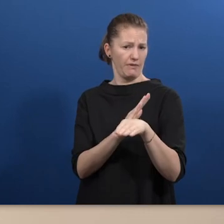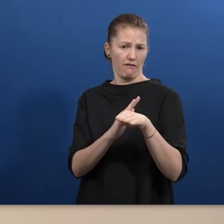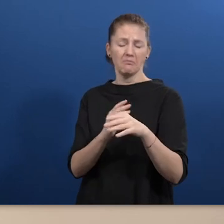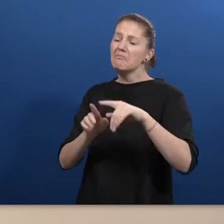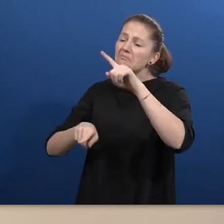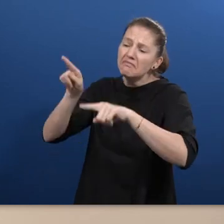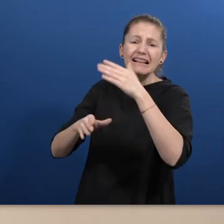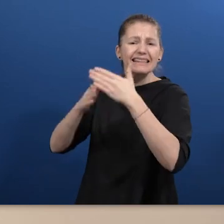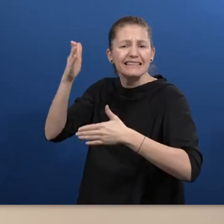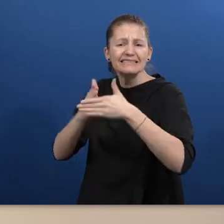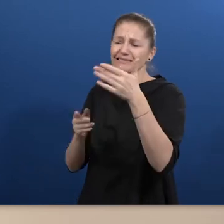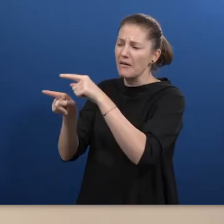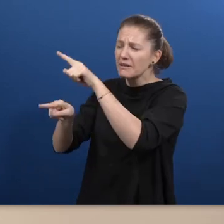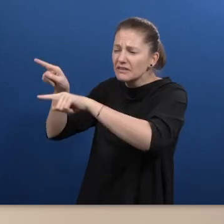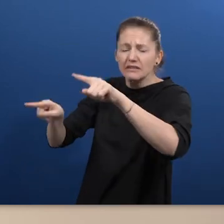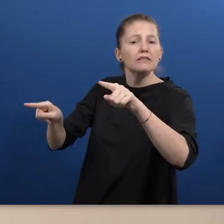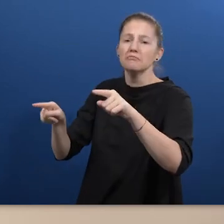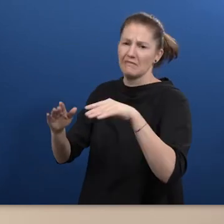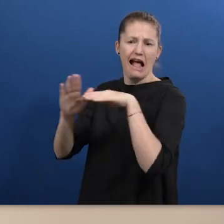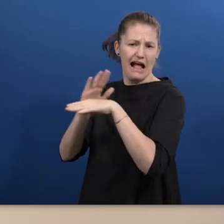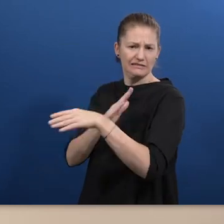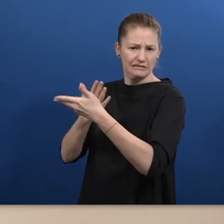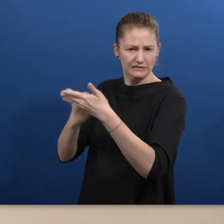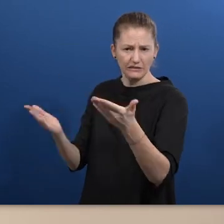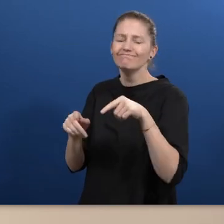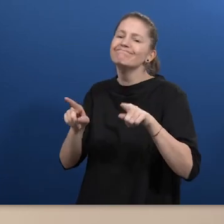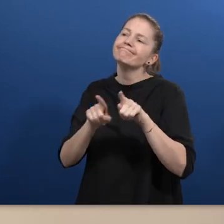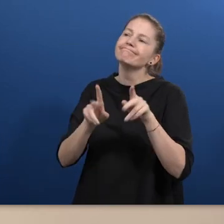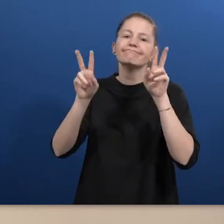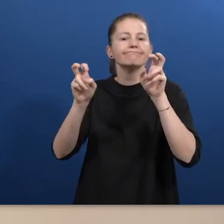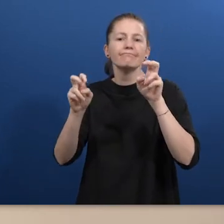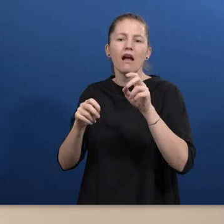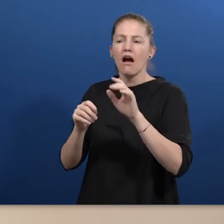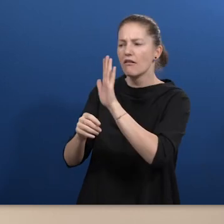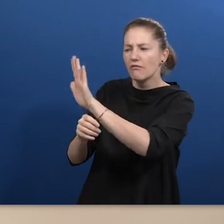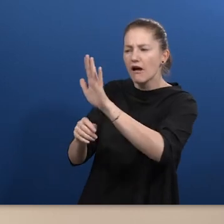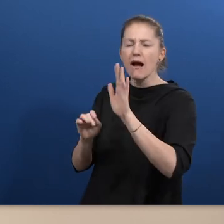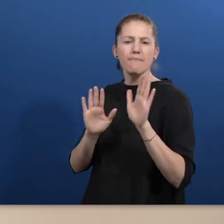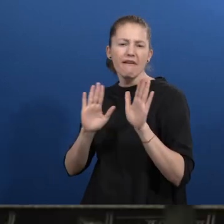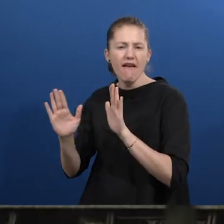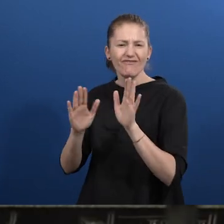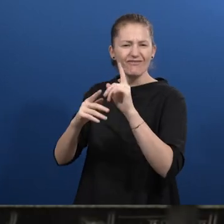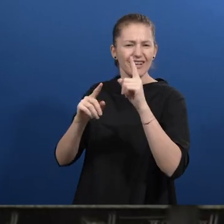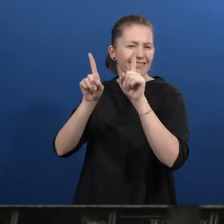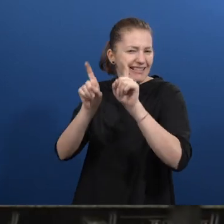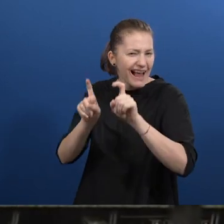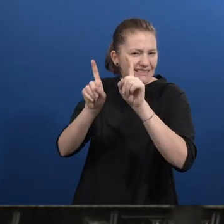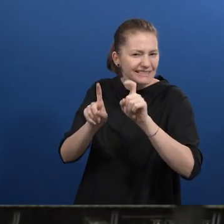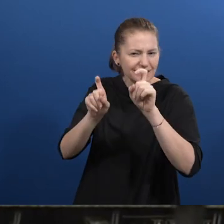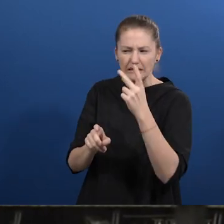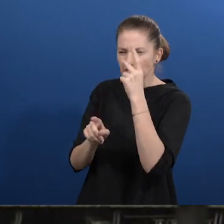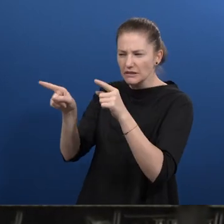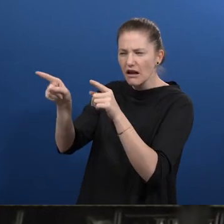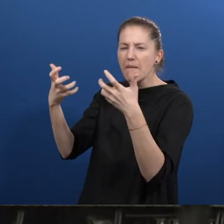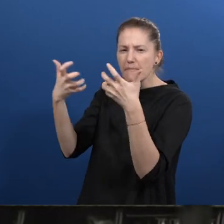behavioral profile test where we are able to match the candidate with the right job opportunity. Focus on their